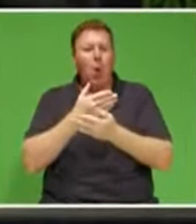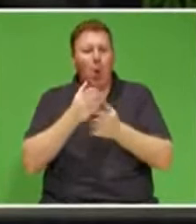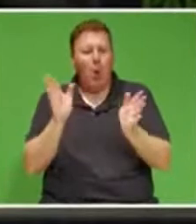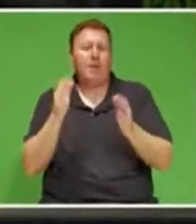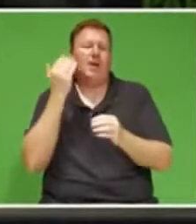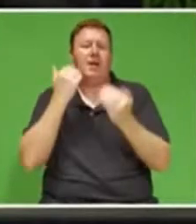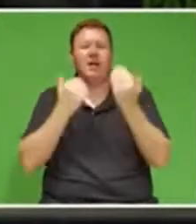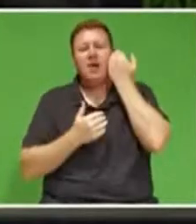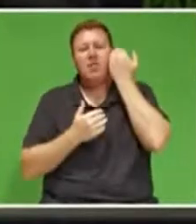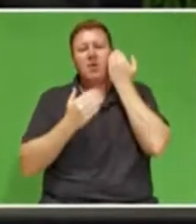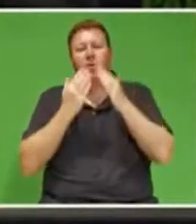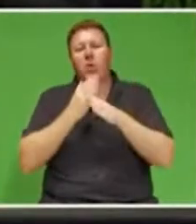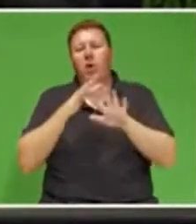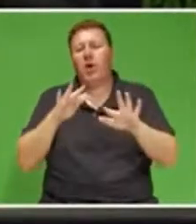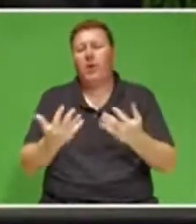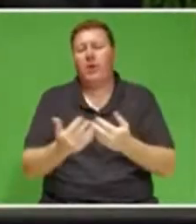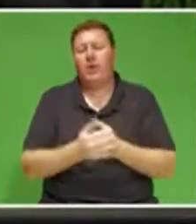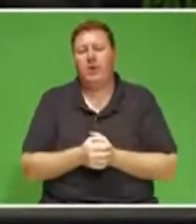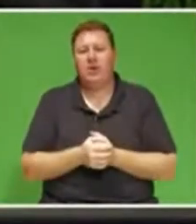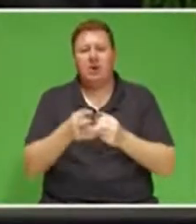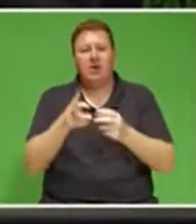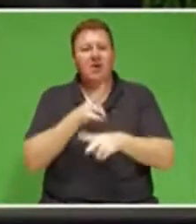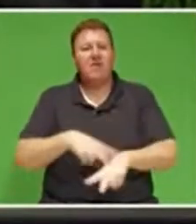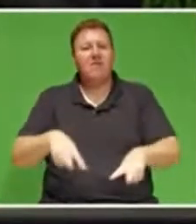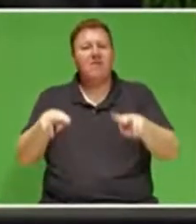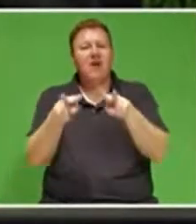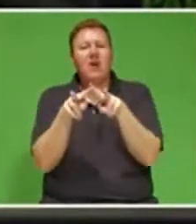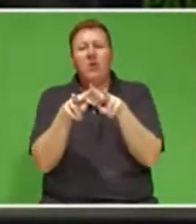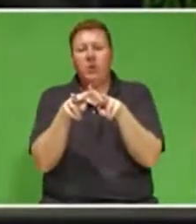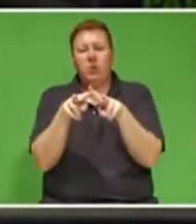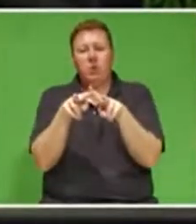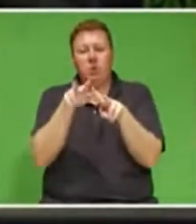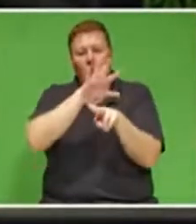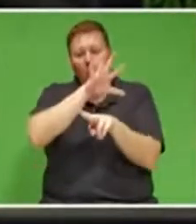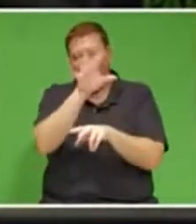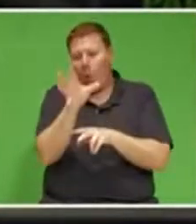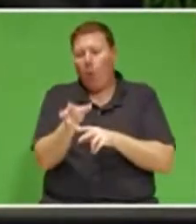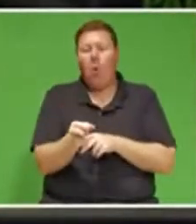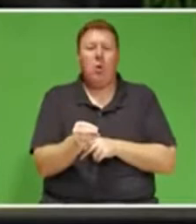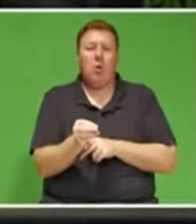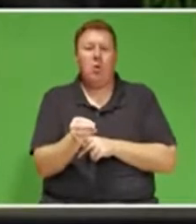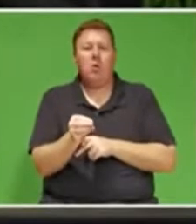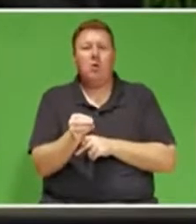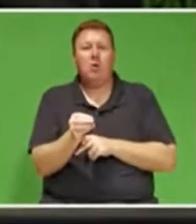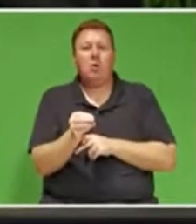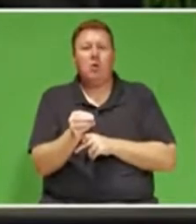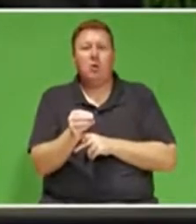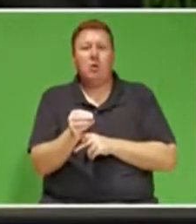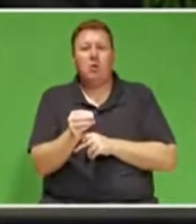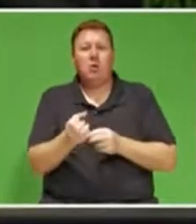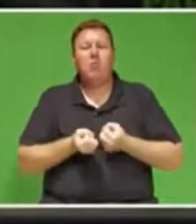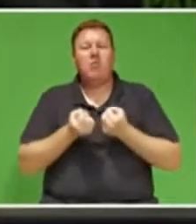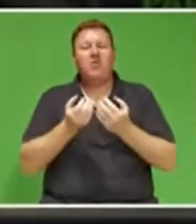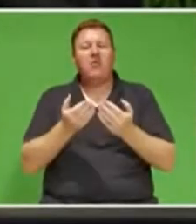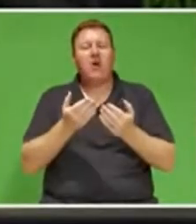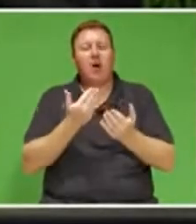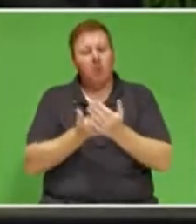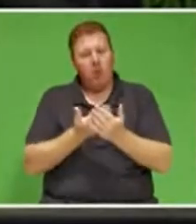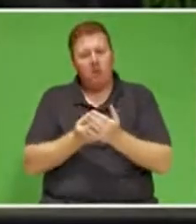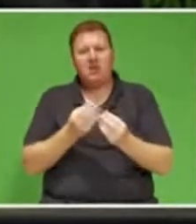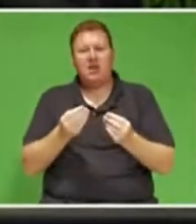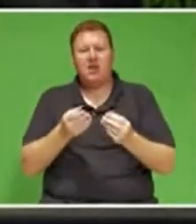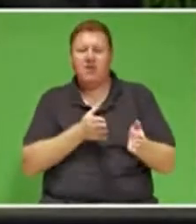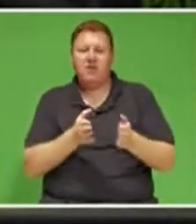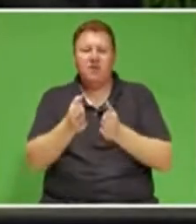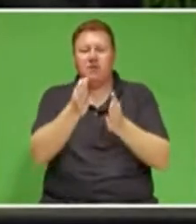provide a sense of purpose and direction for all of us, individuals,